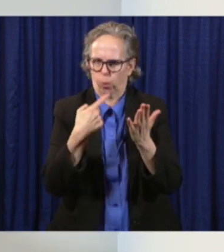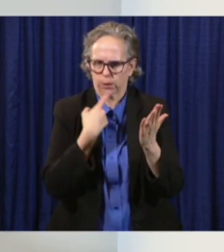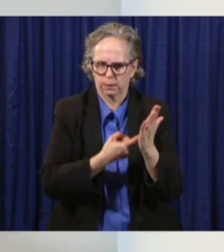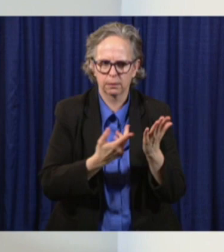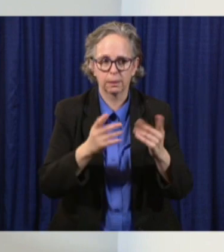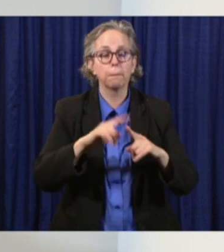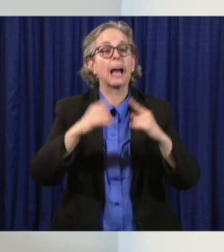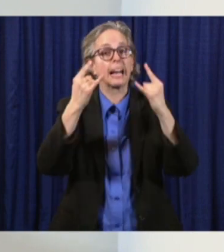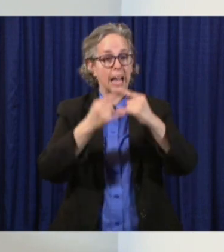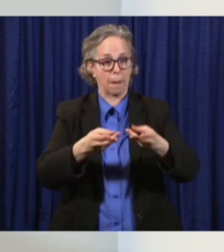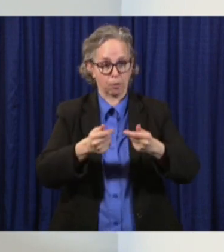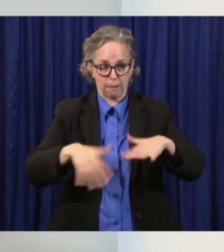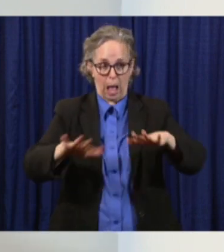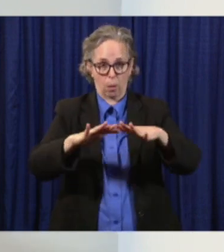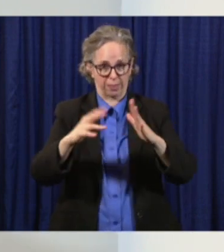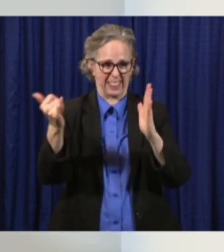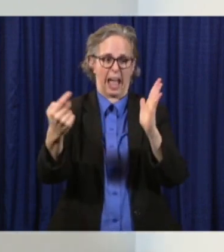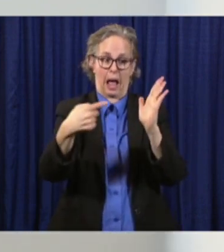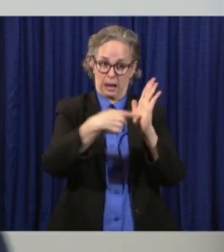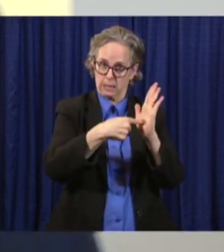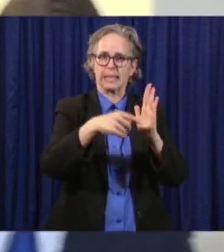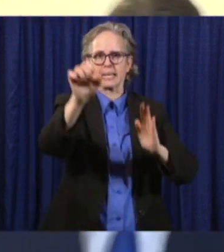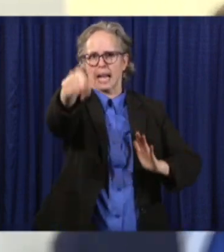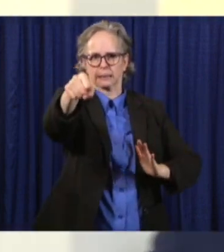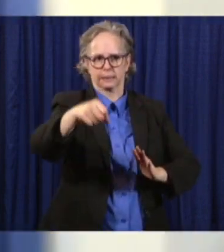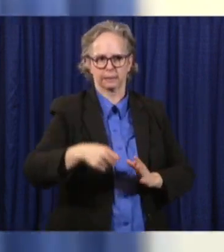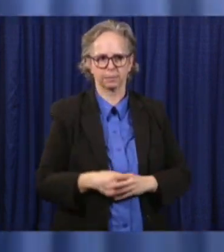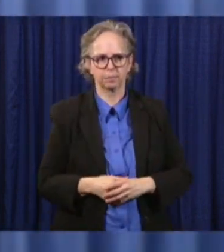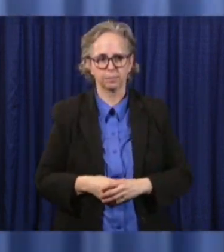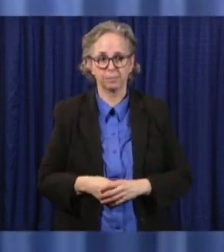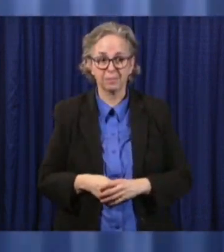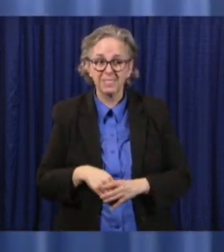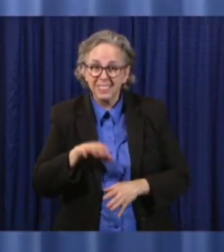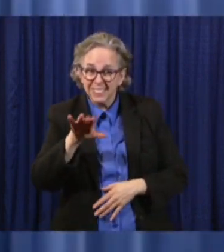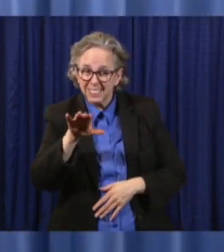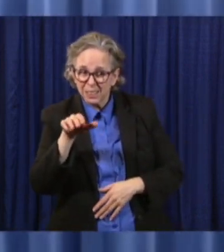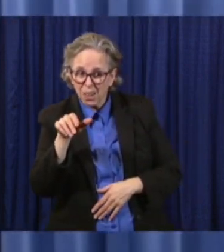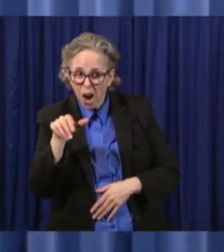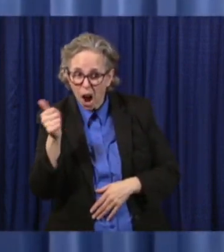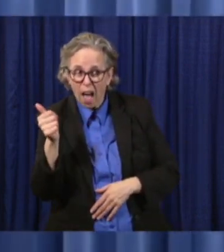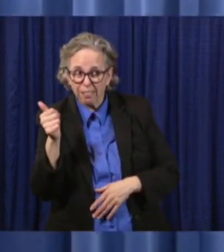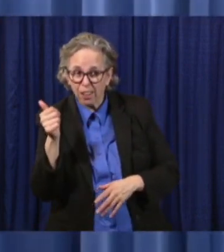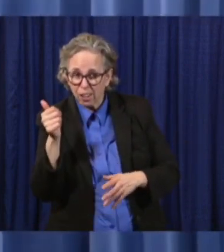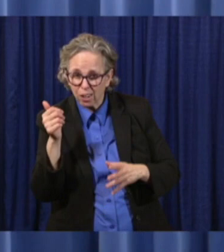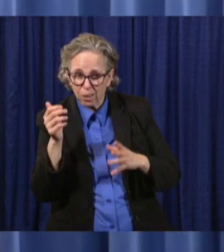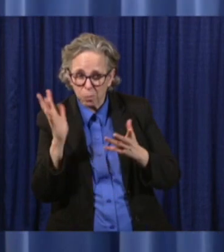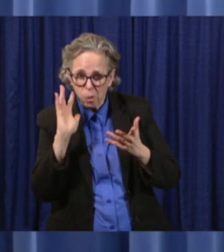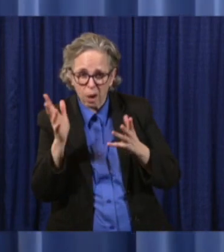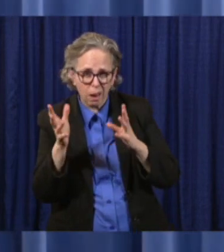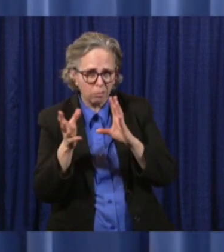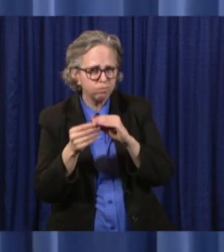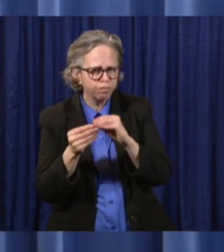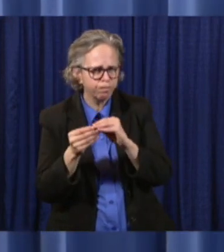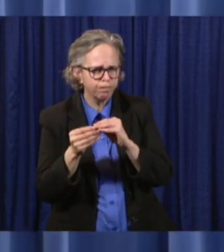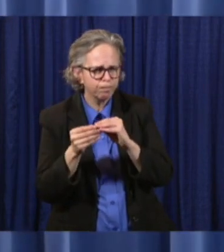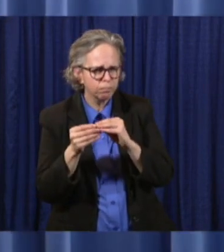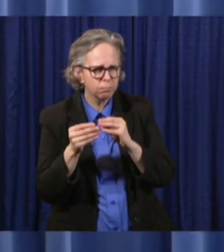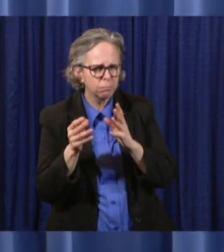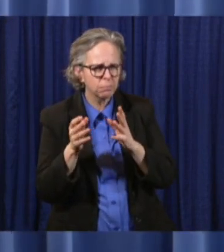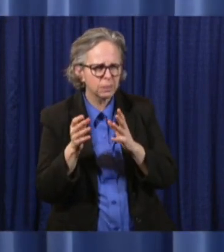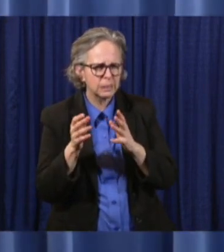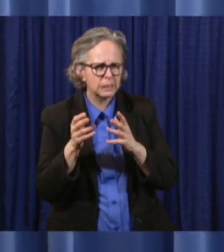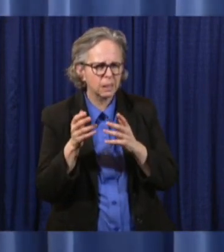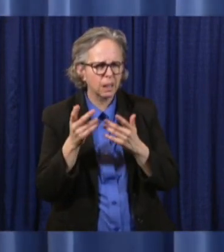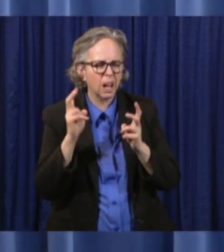campgrounds that are reopened in this order. And the other ones will come under our working group on